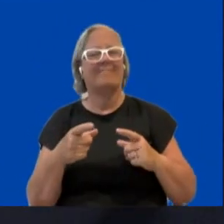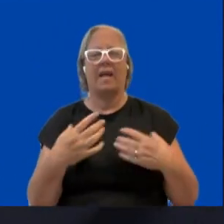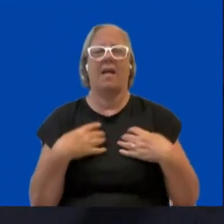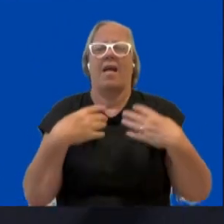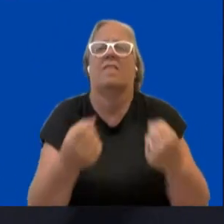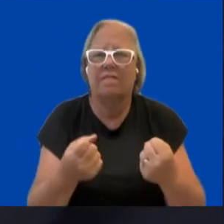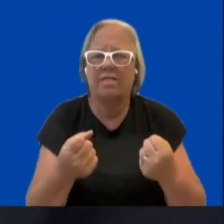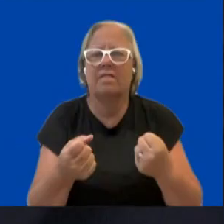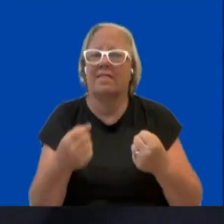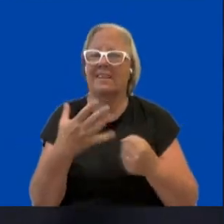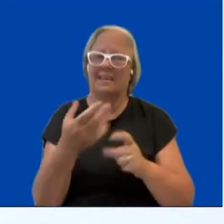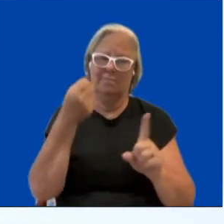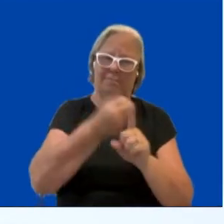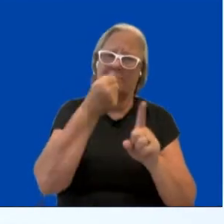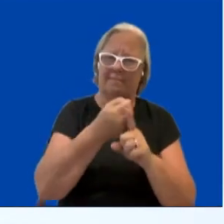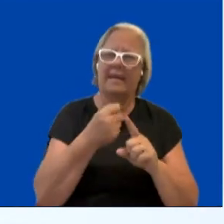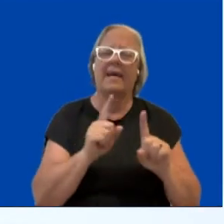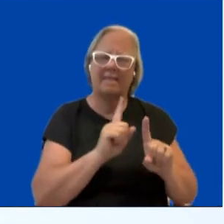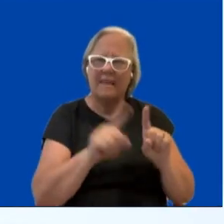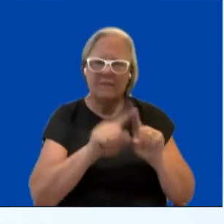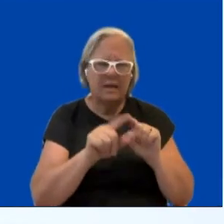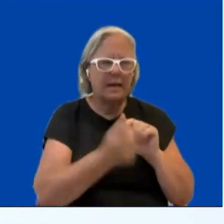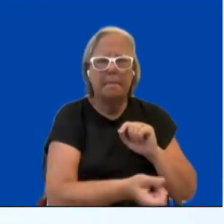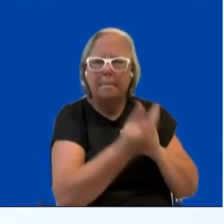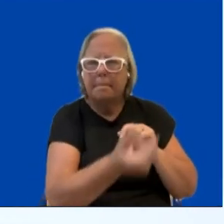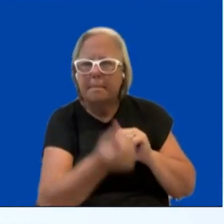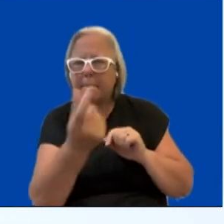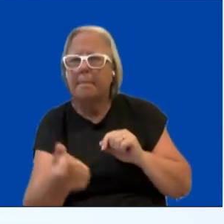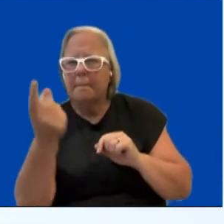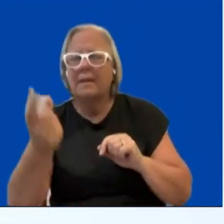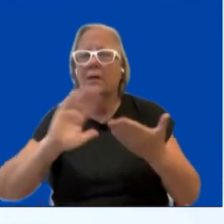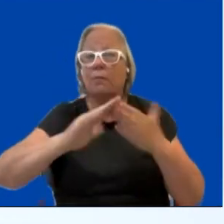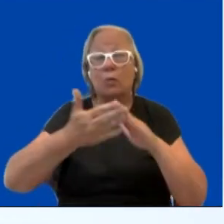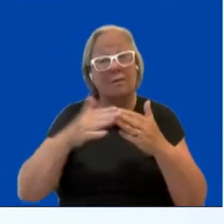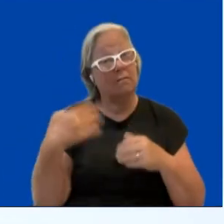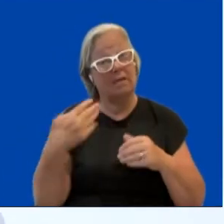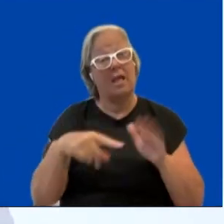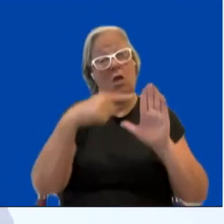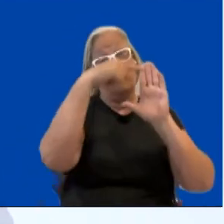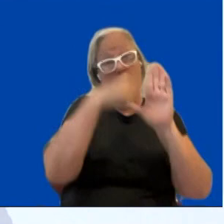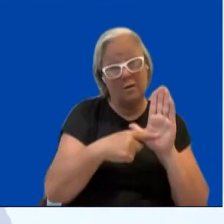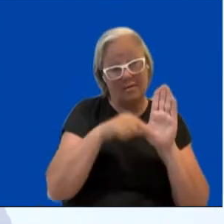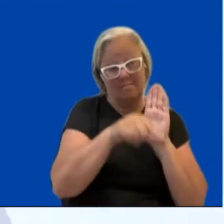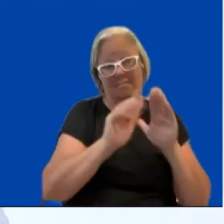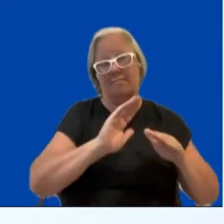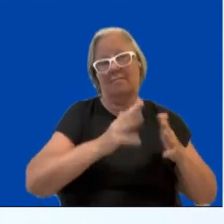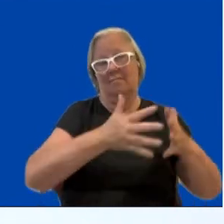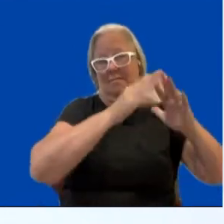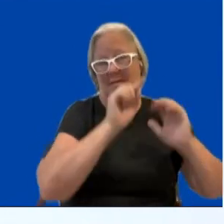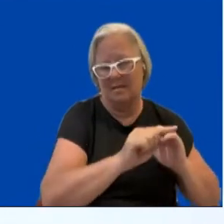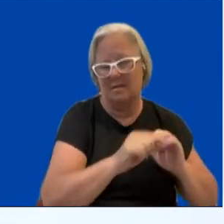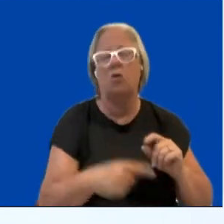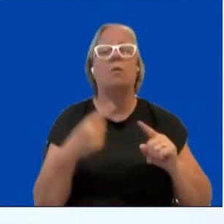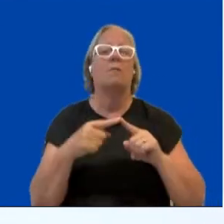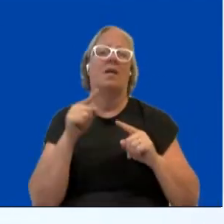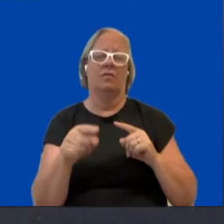of certain communities to develop. So there is a very strong interlink between the policies that are being put in place, the ability of communities to be resilient to the change